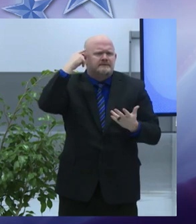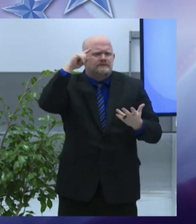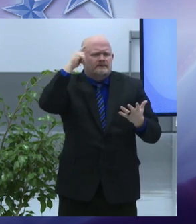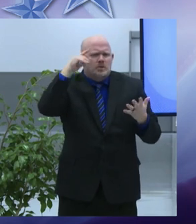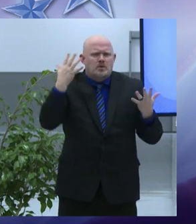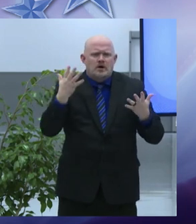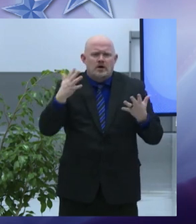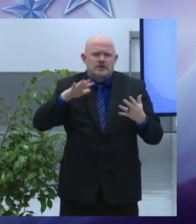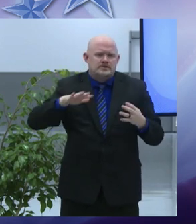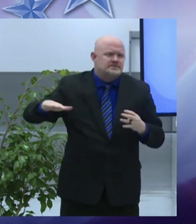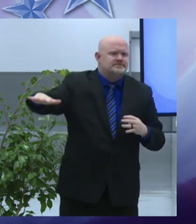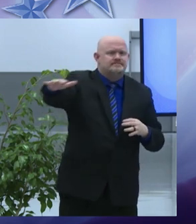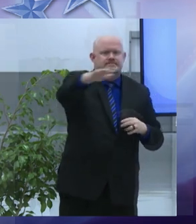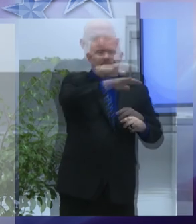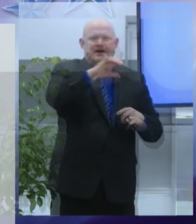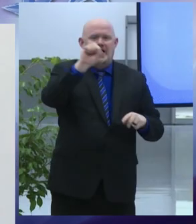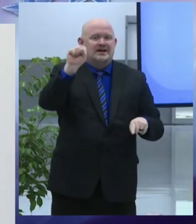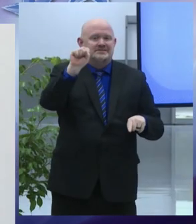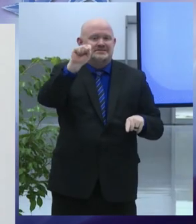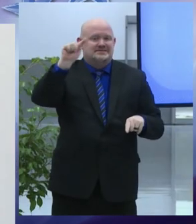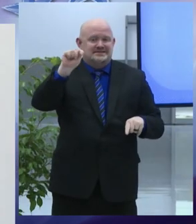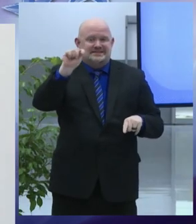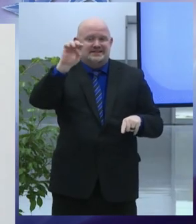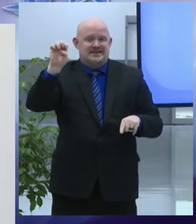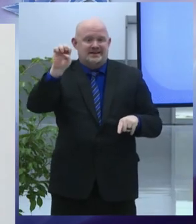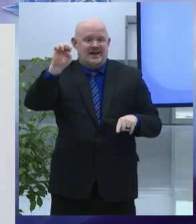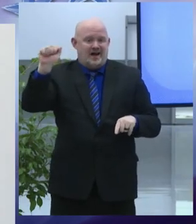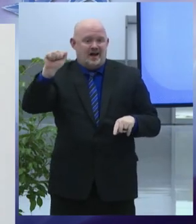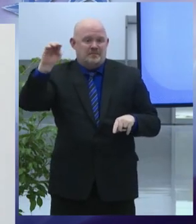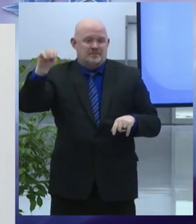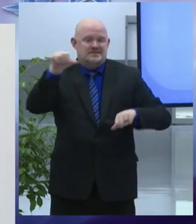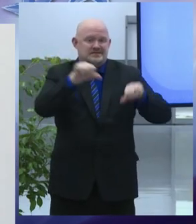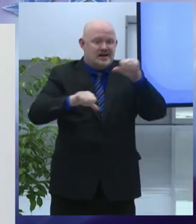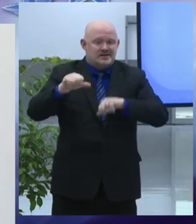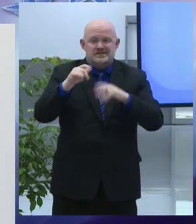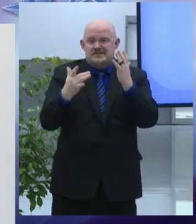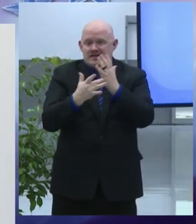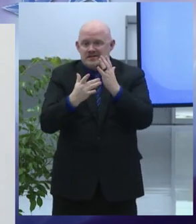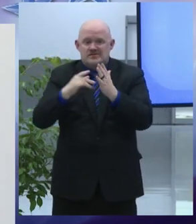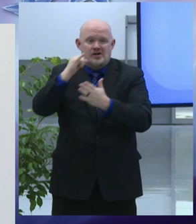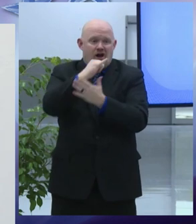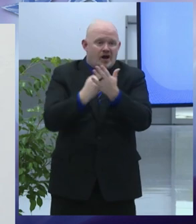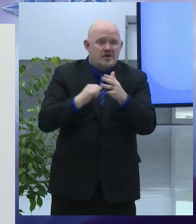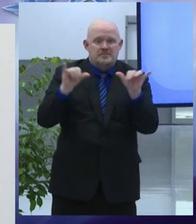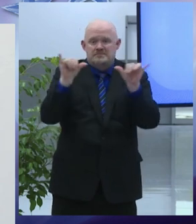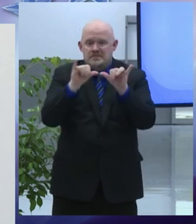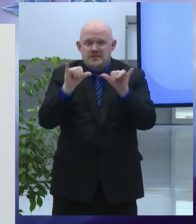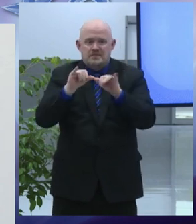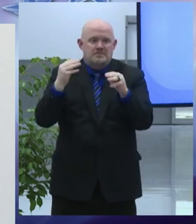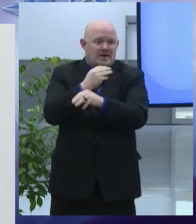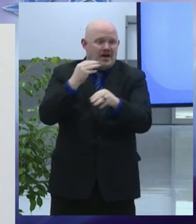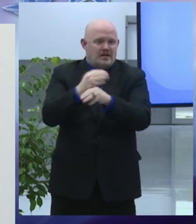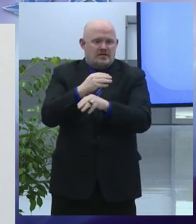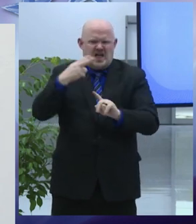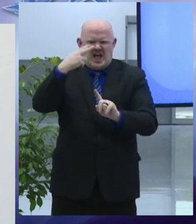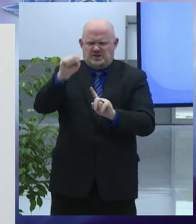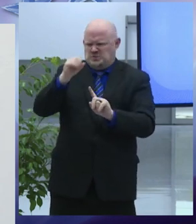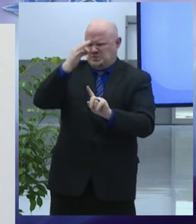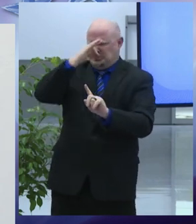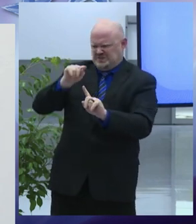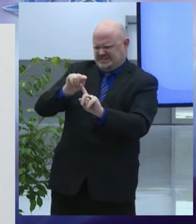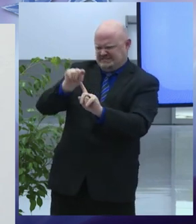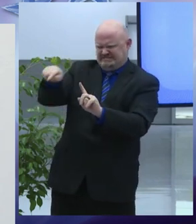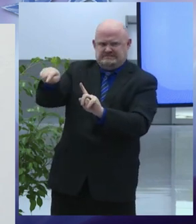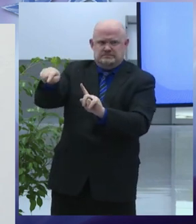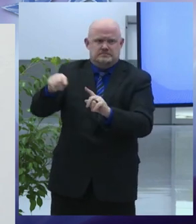arts and math or STEAM school at the former Central Tech high school I am pleased to report that the city county and school district have